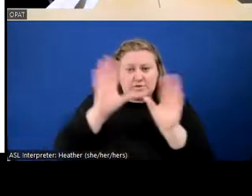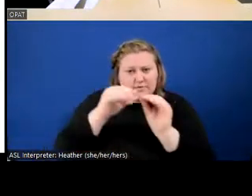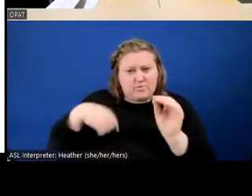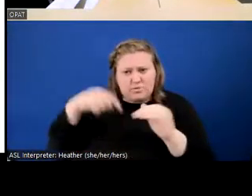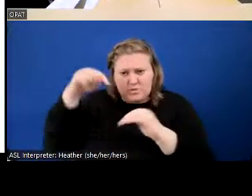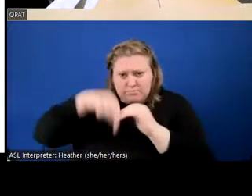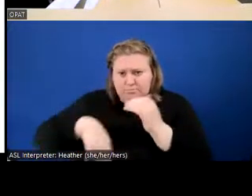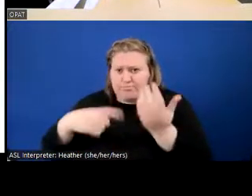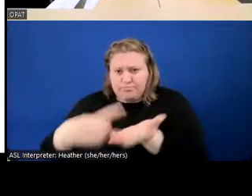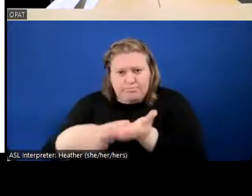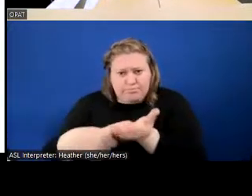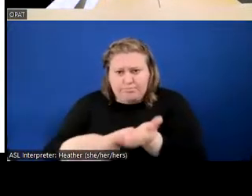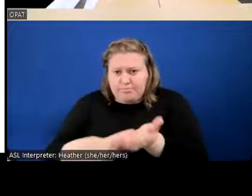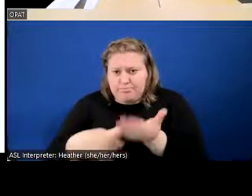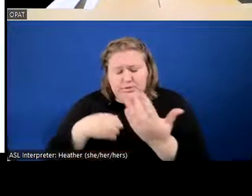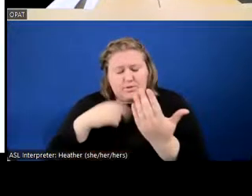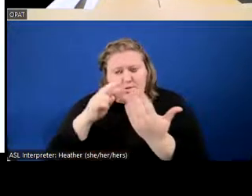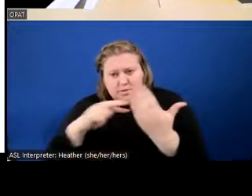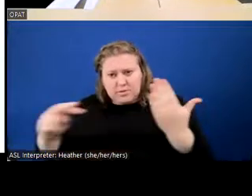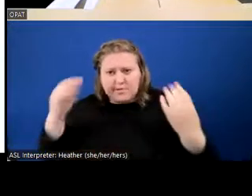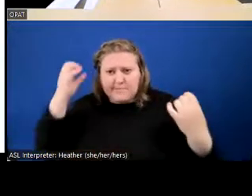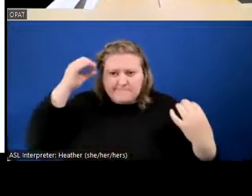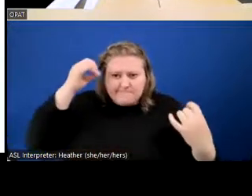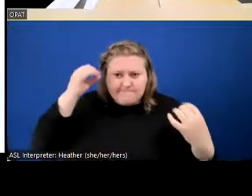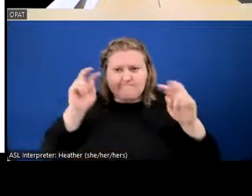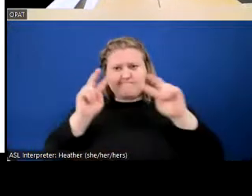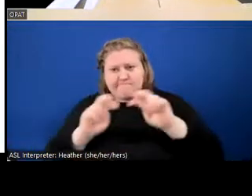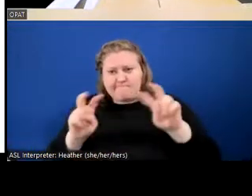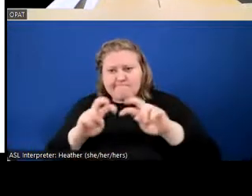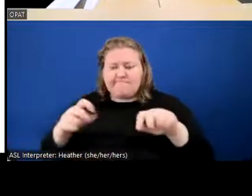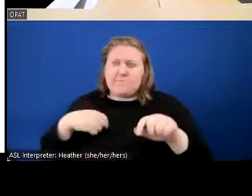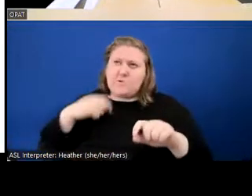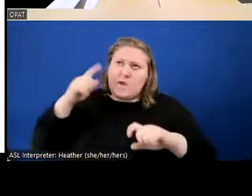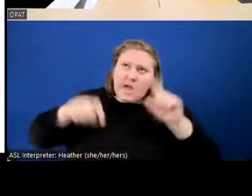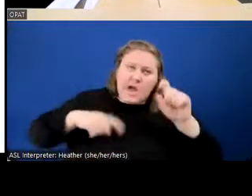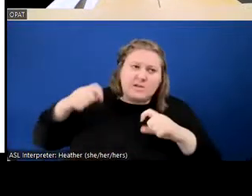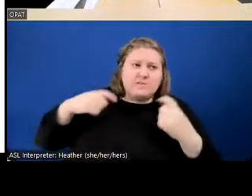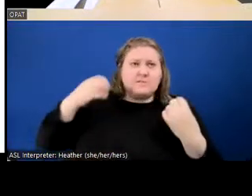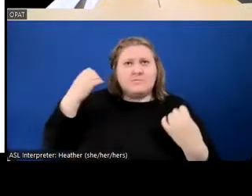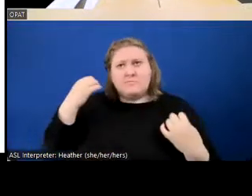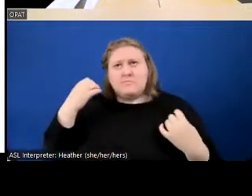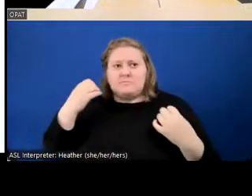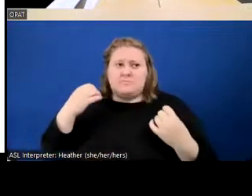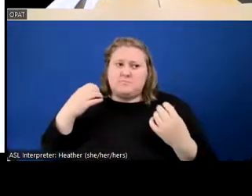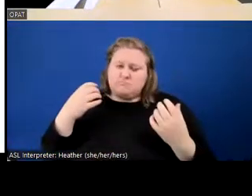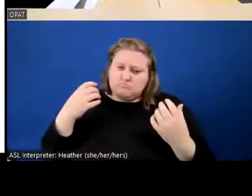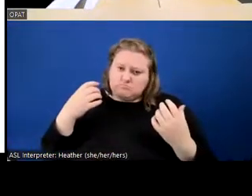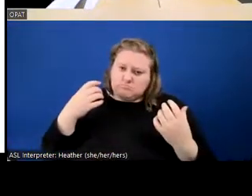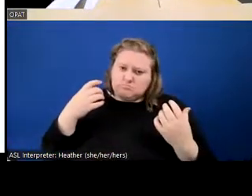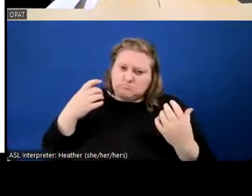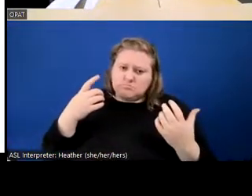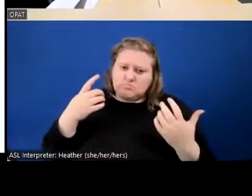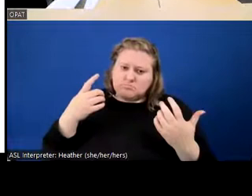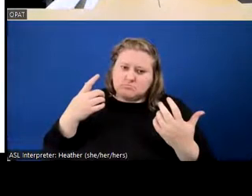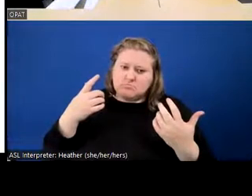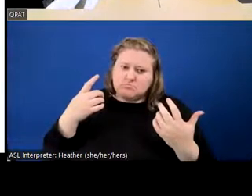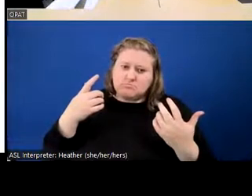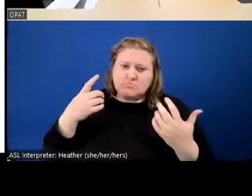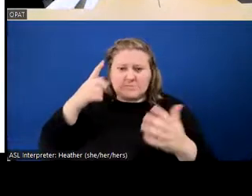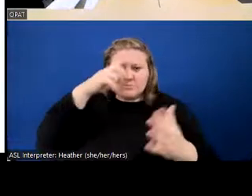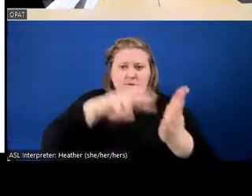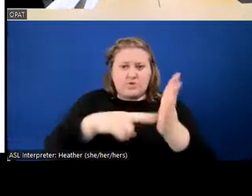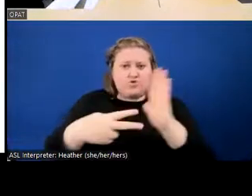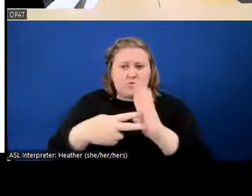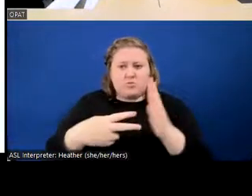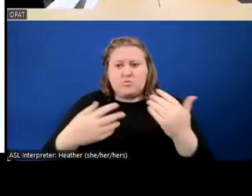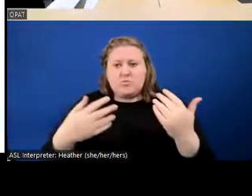We really are deliberate. We think about it. We ask a lot of questions. So I just want people to know, as